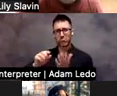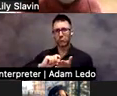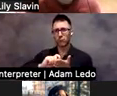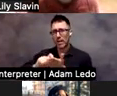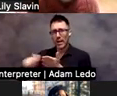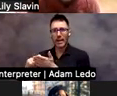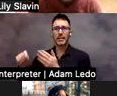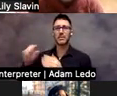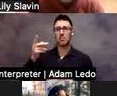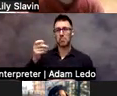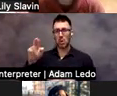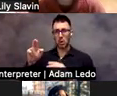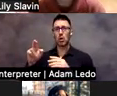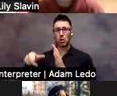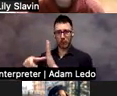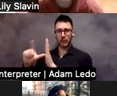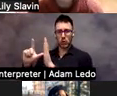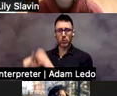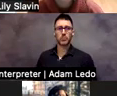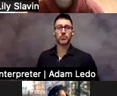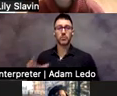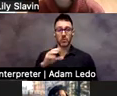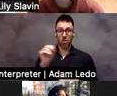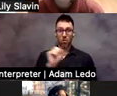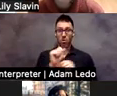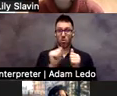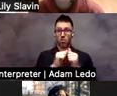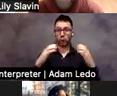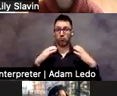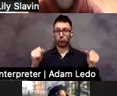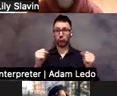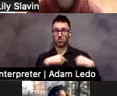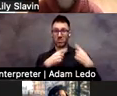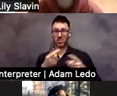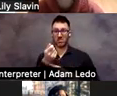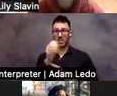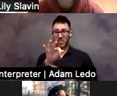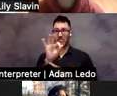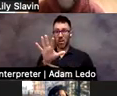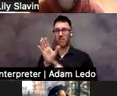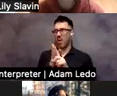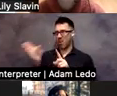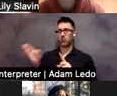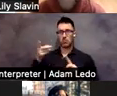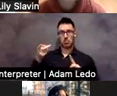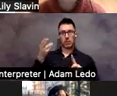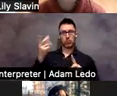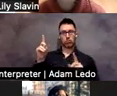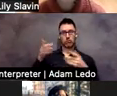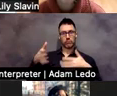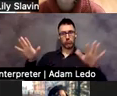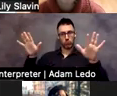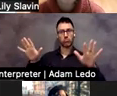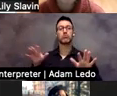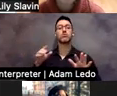Foundation since 1995 after I finished my doctorate in Oregon. And that was my first conference was 1995. And